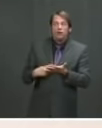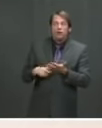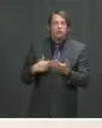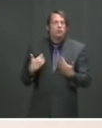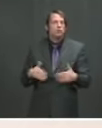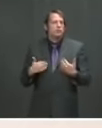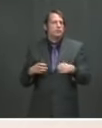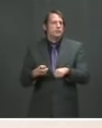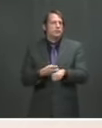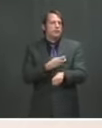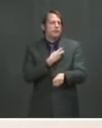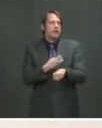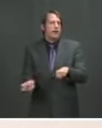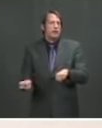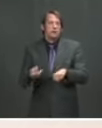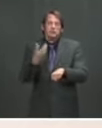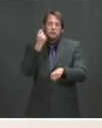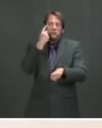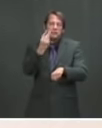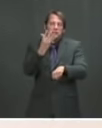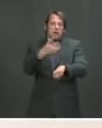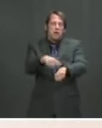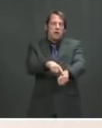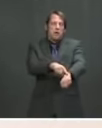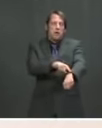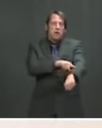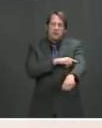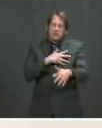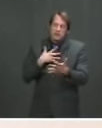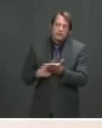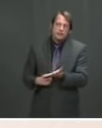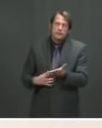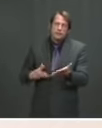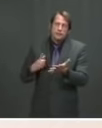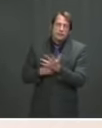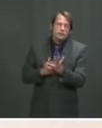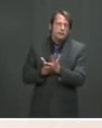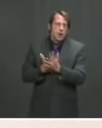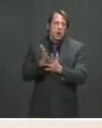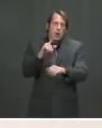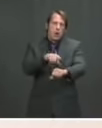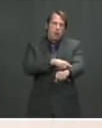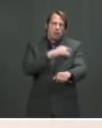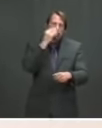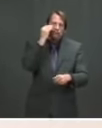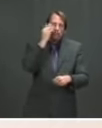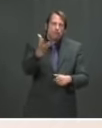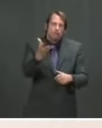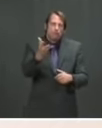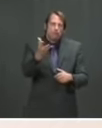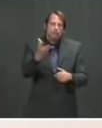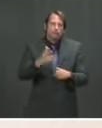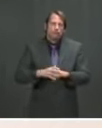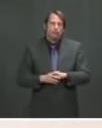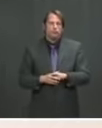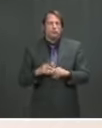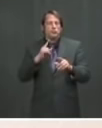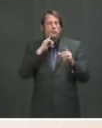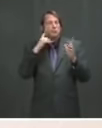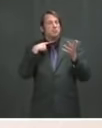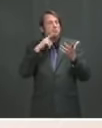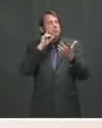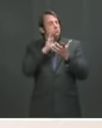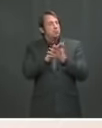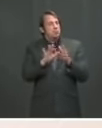process. And we, you know, continue to believe that a diplomatic path is the right path forward. And there are benefits